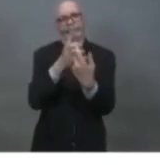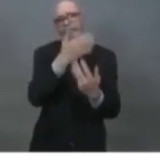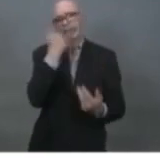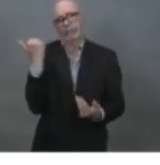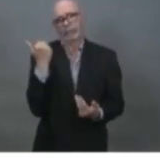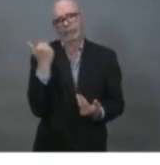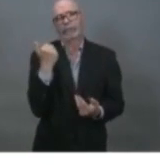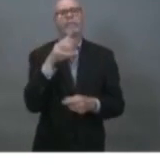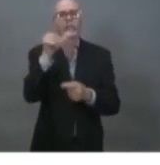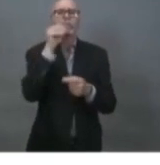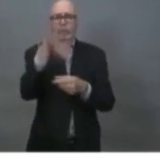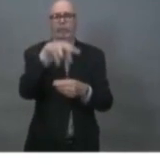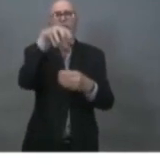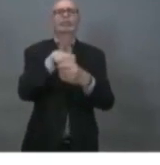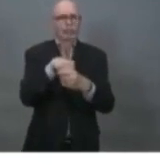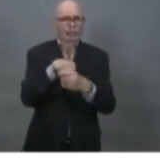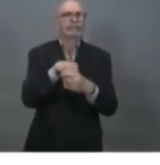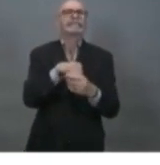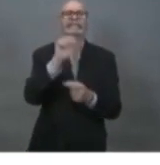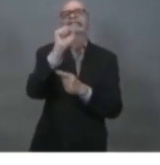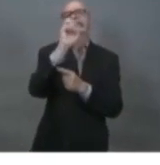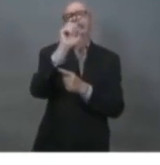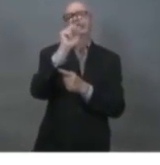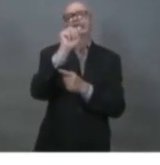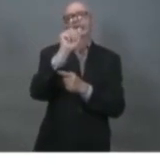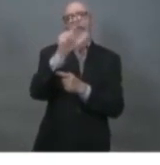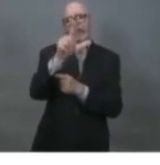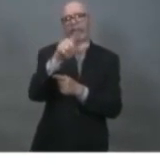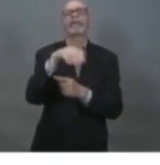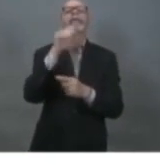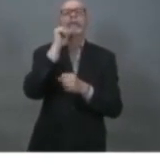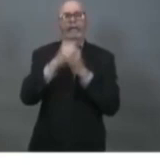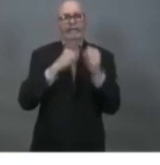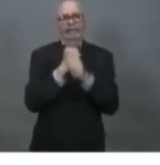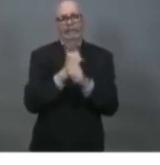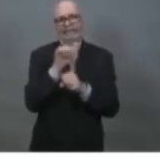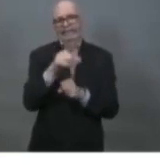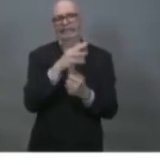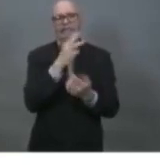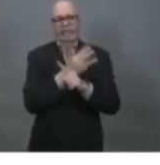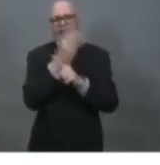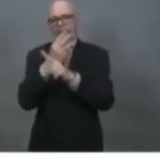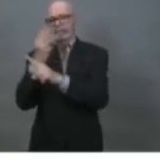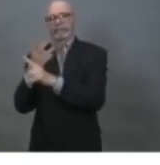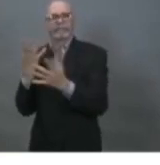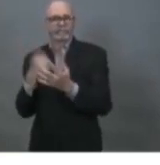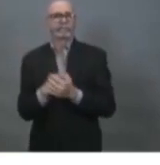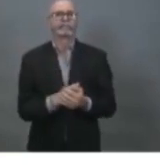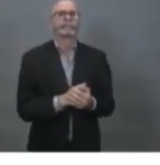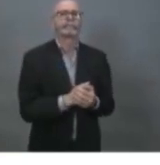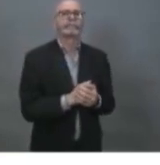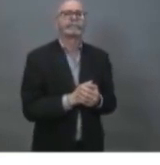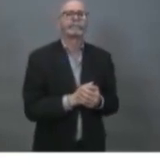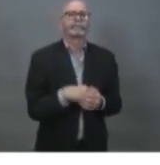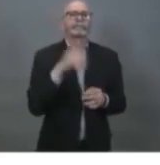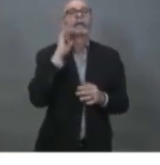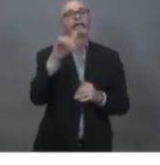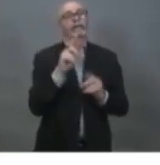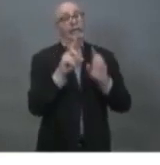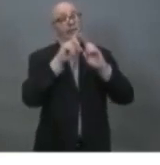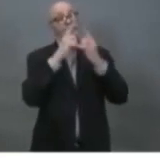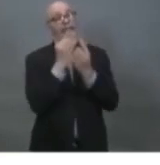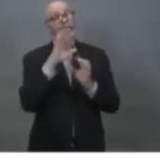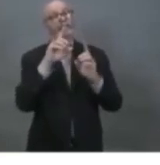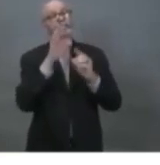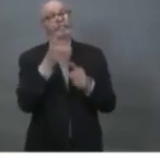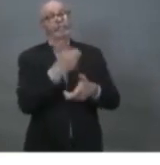Do you have a follow-up, Paula? Yes. So, last week, the Department of Fisheries and Aquaculture announced collaboration with the